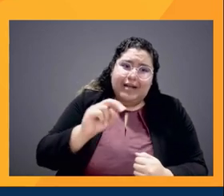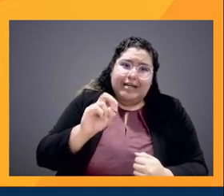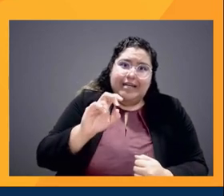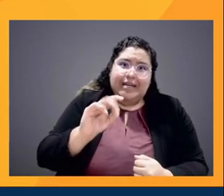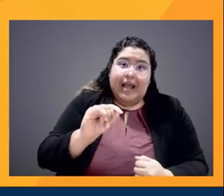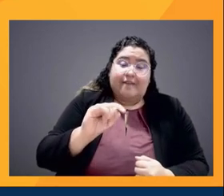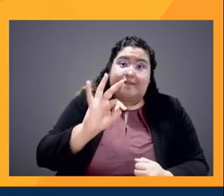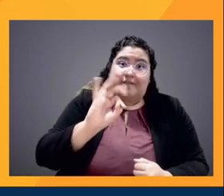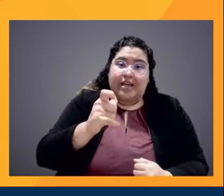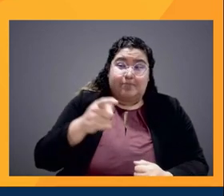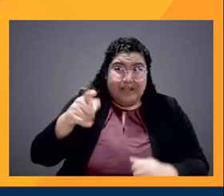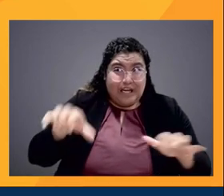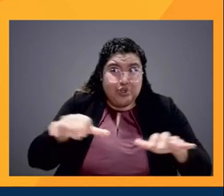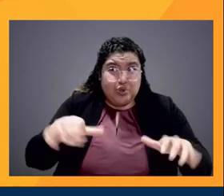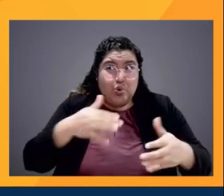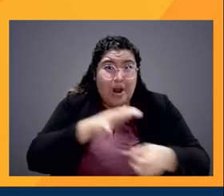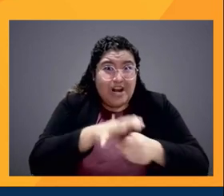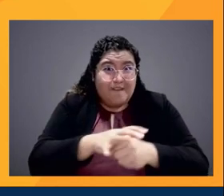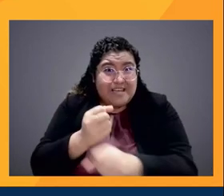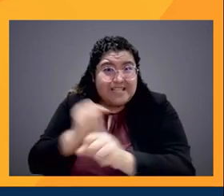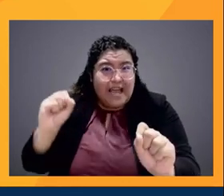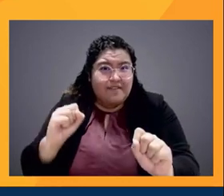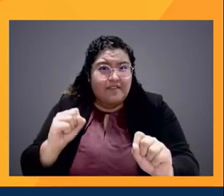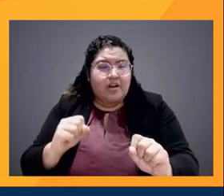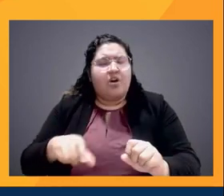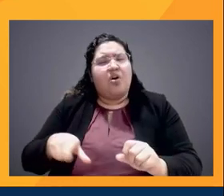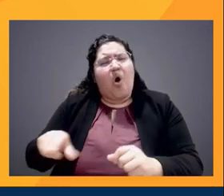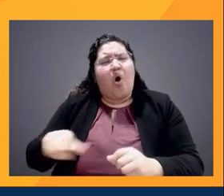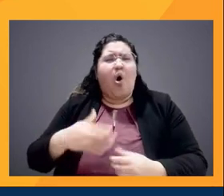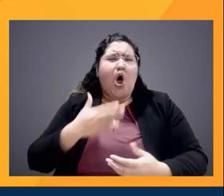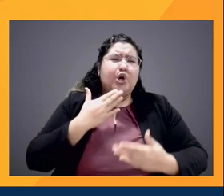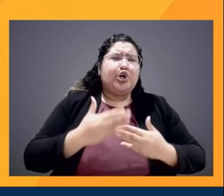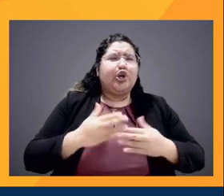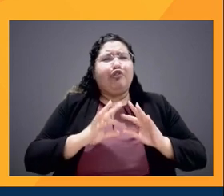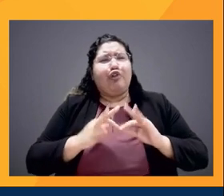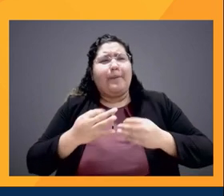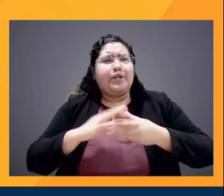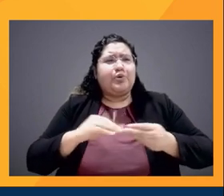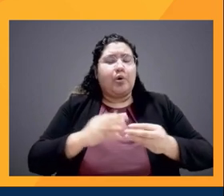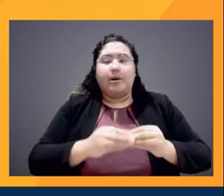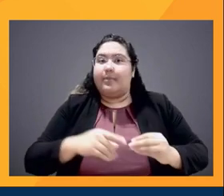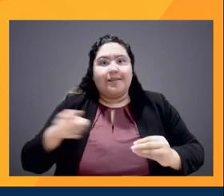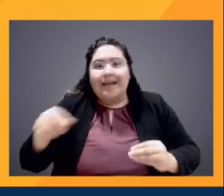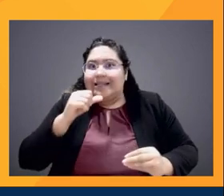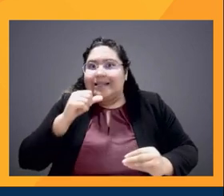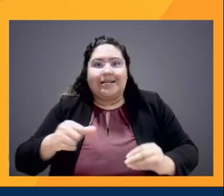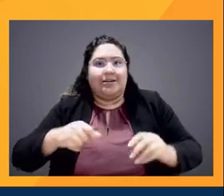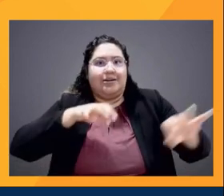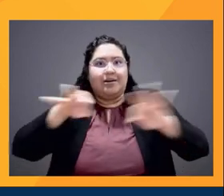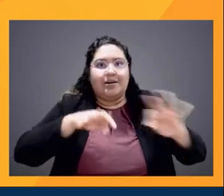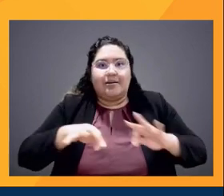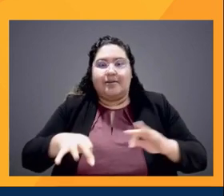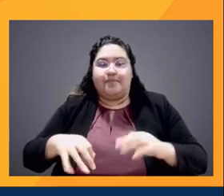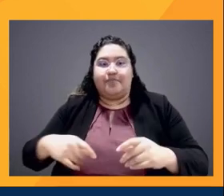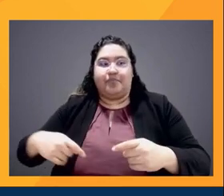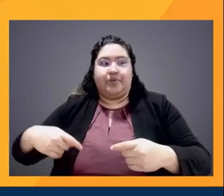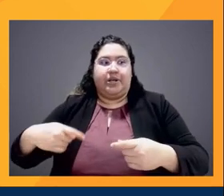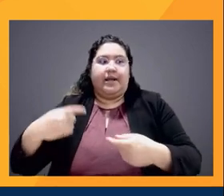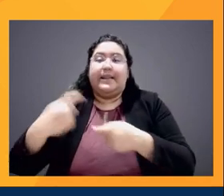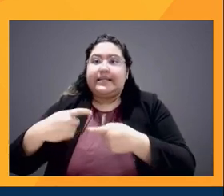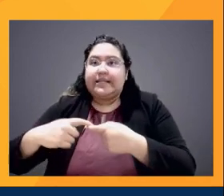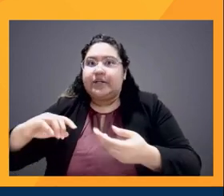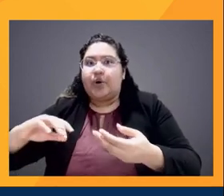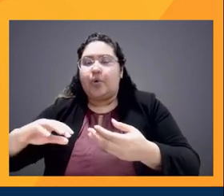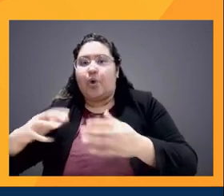to say, here's just a good family story versus just trying to get into like, how do we get the Latino audience? And another thing, this is our